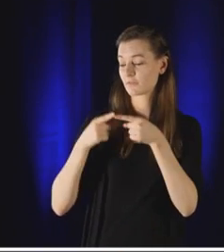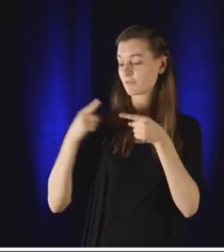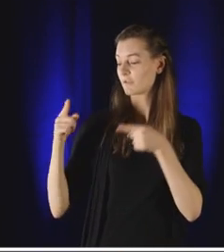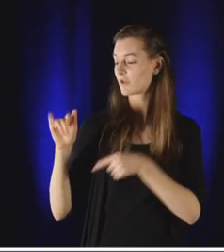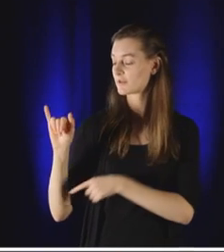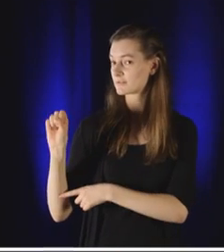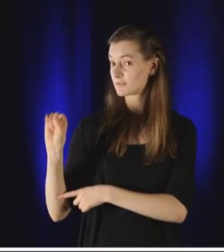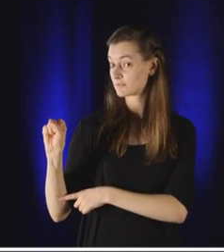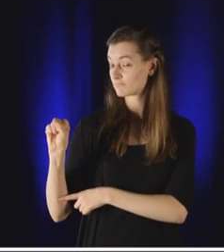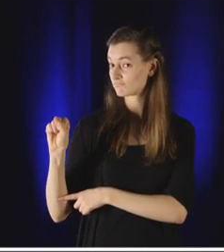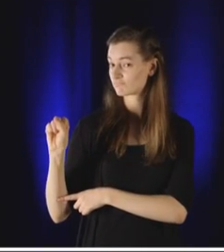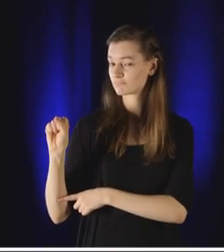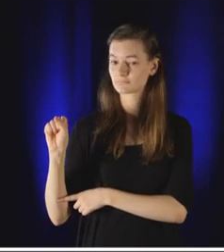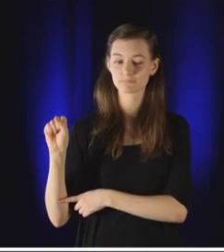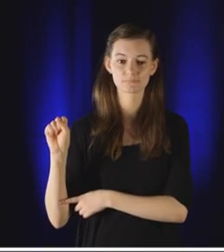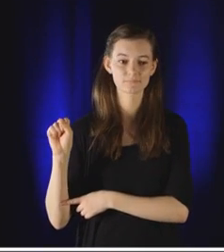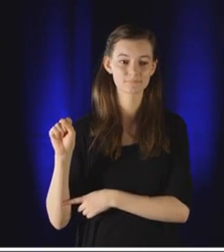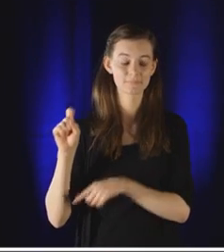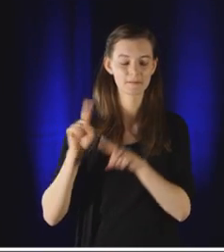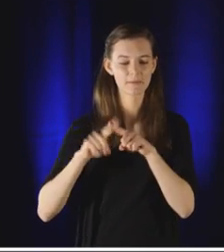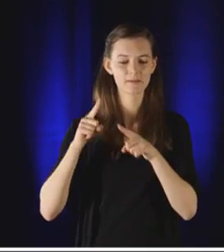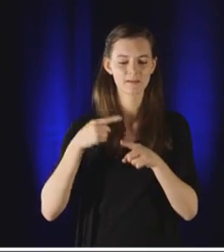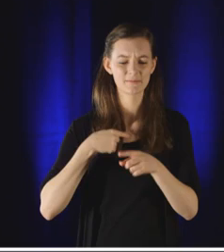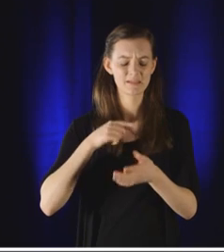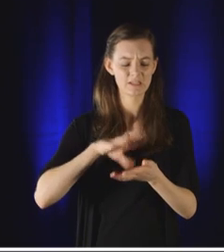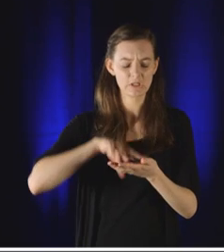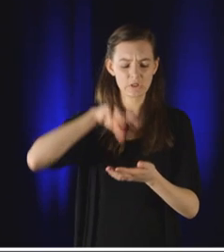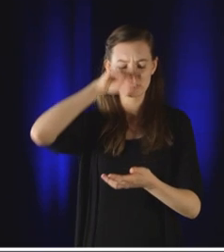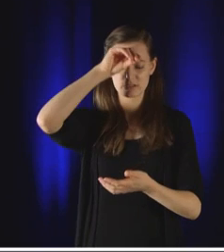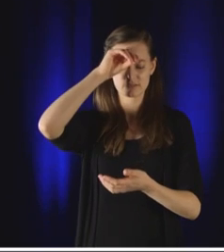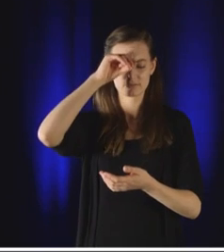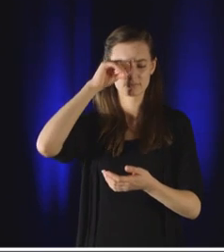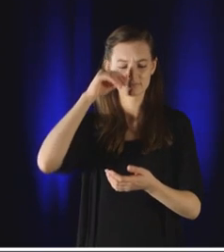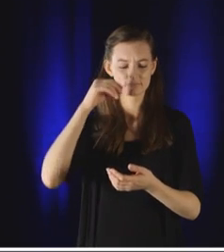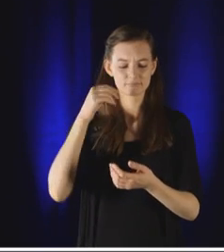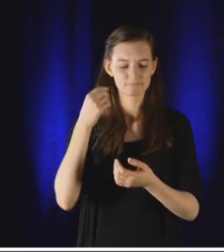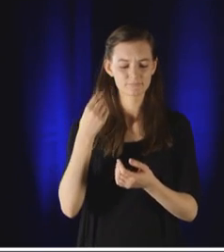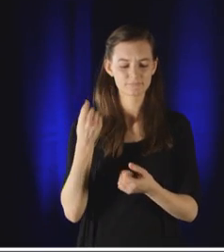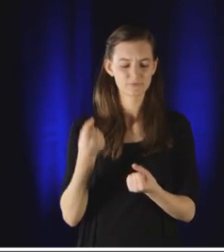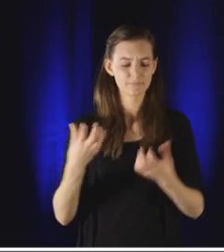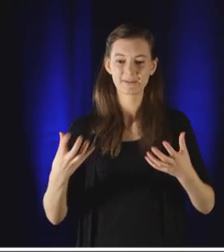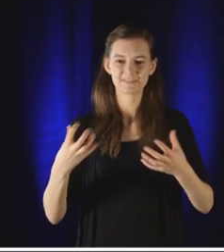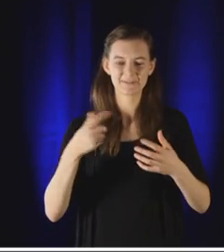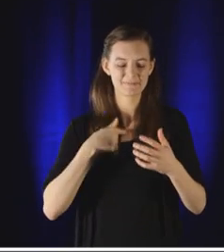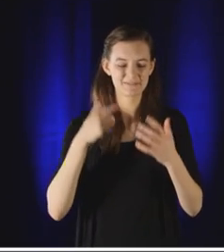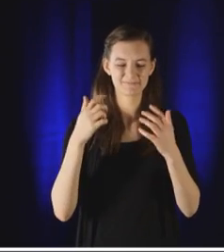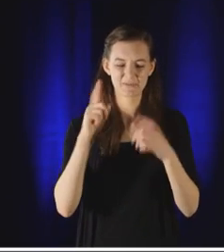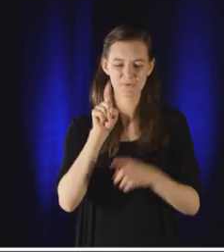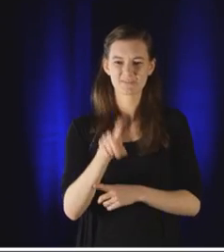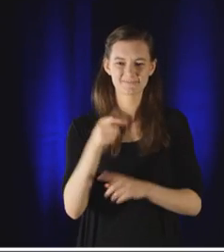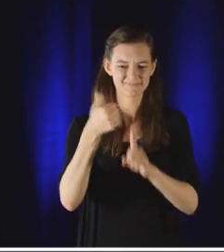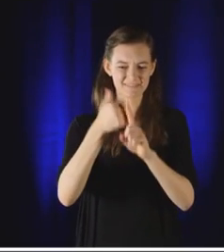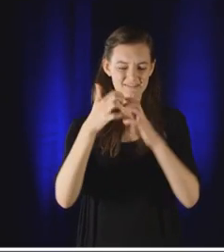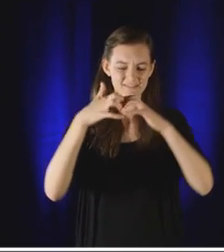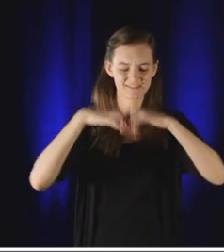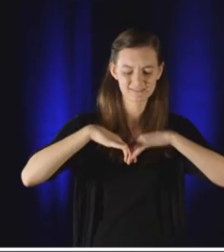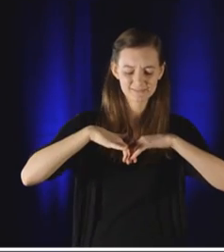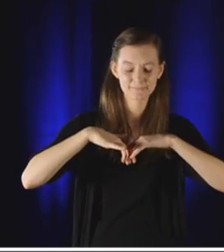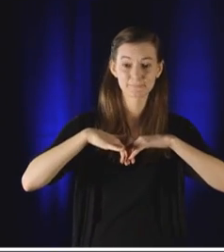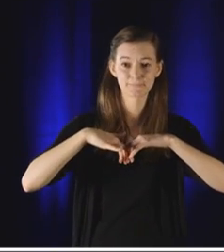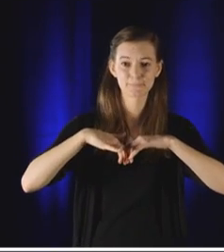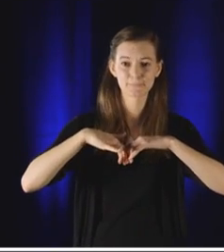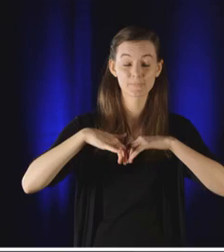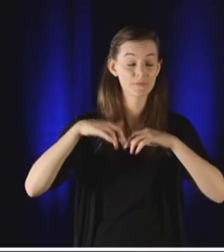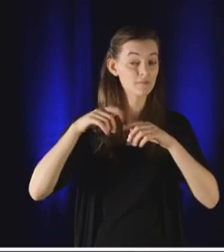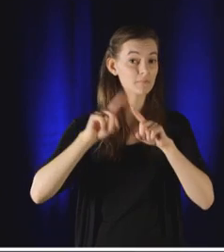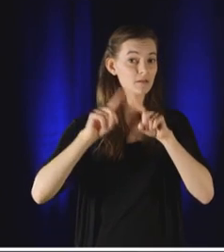ISIS? But what I discovered was so much bigger that my question fell apart. But in its place, some